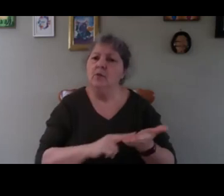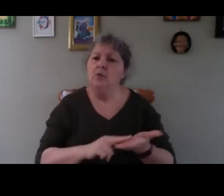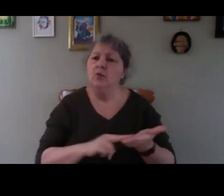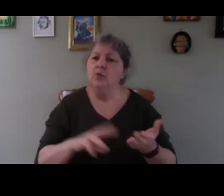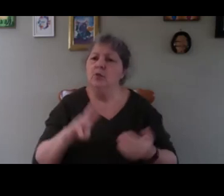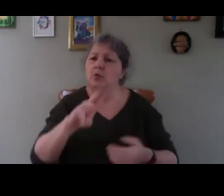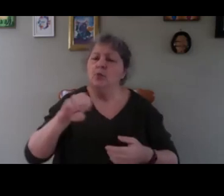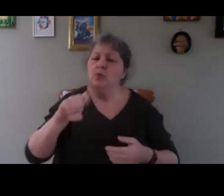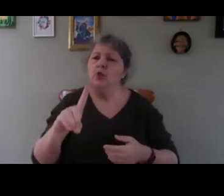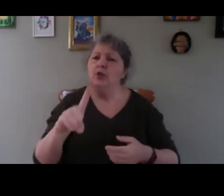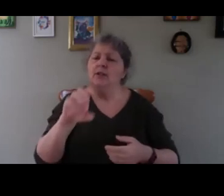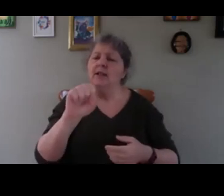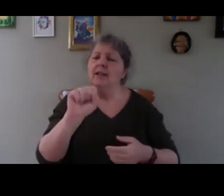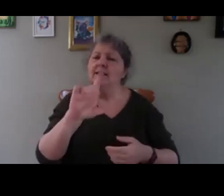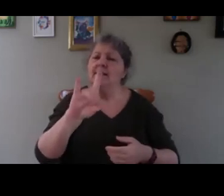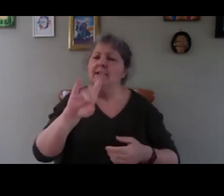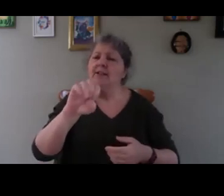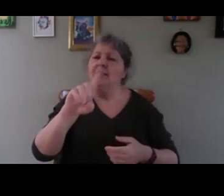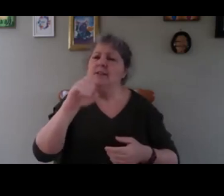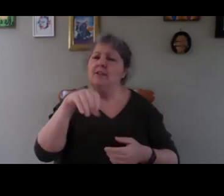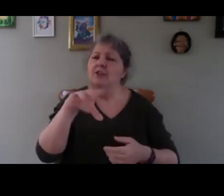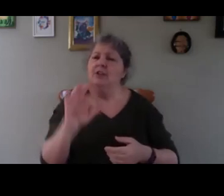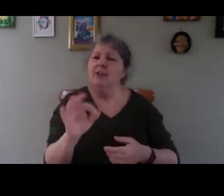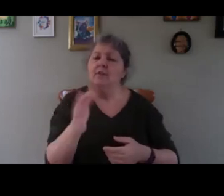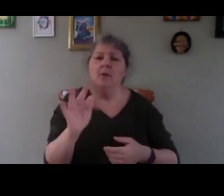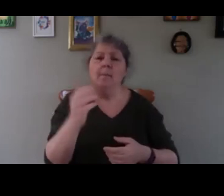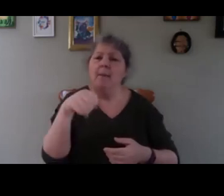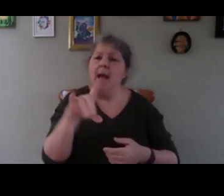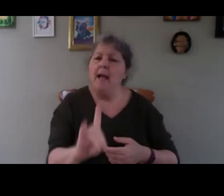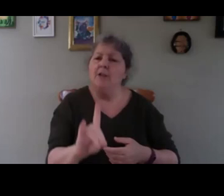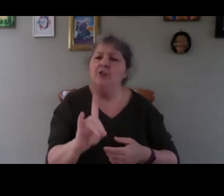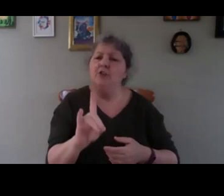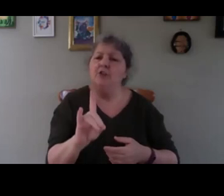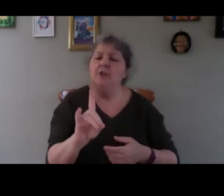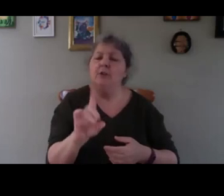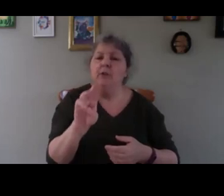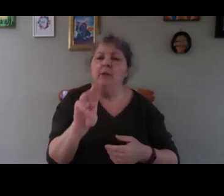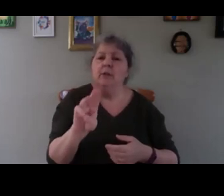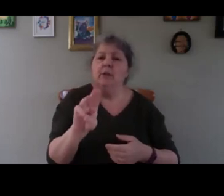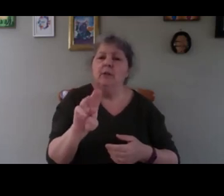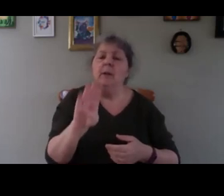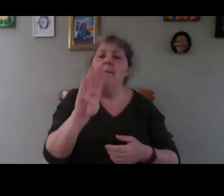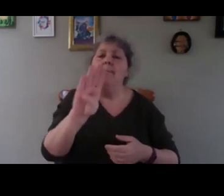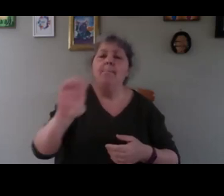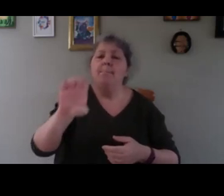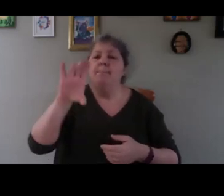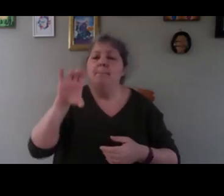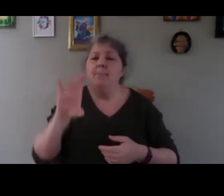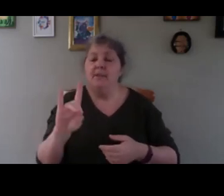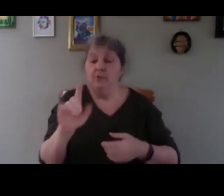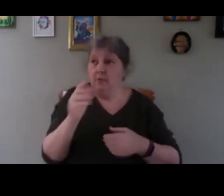shredding from ash whatever beech or those broadleaf trees